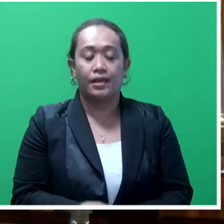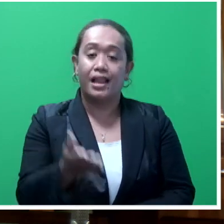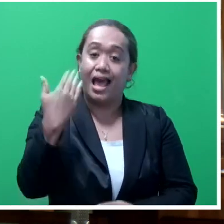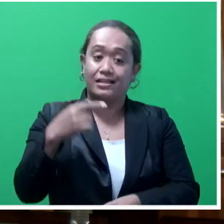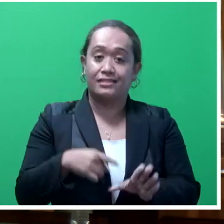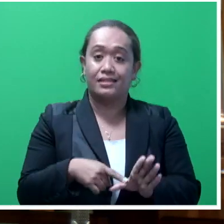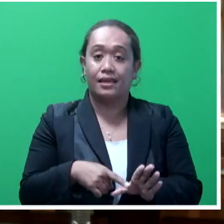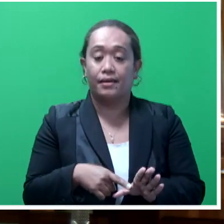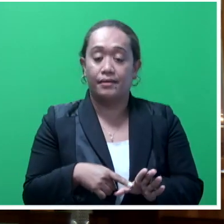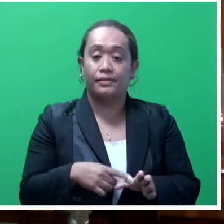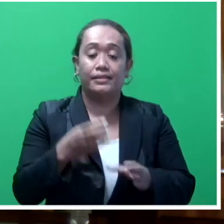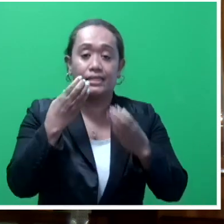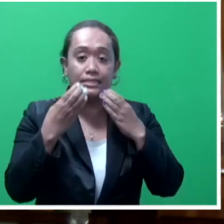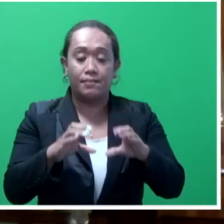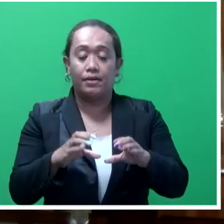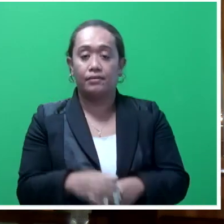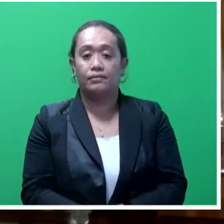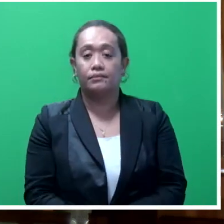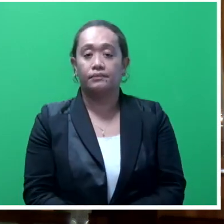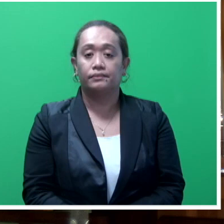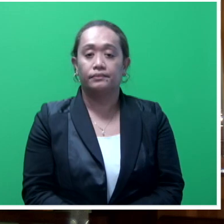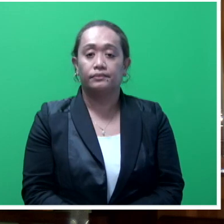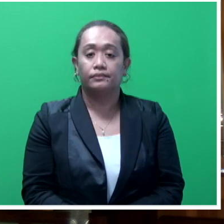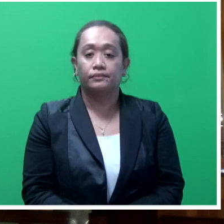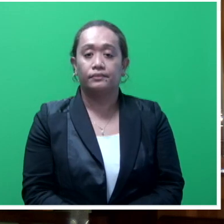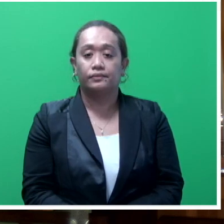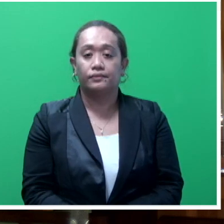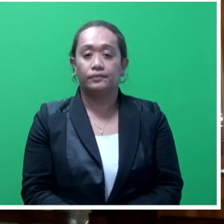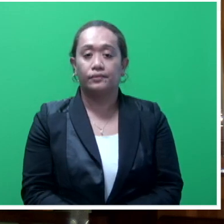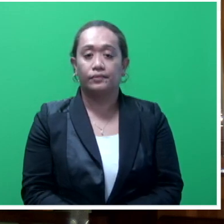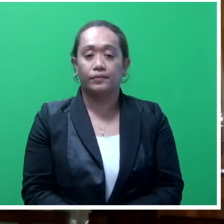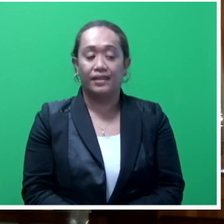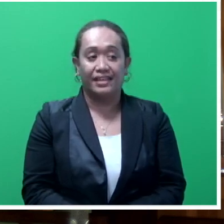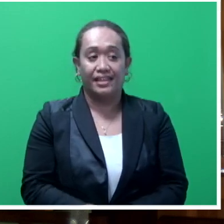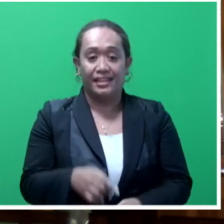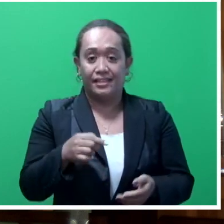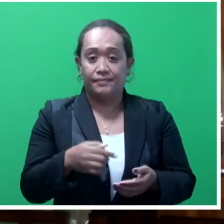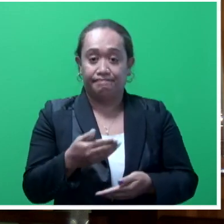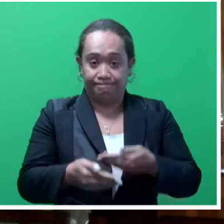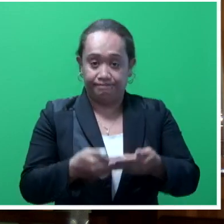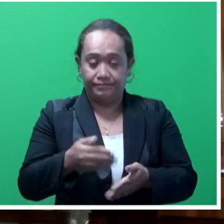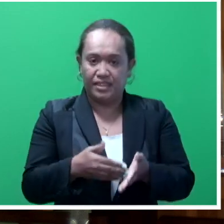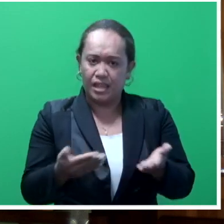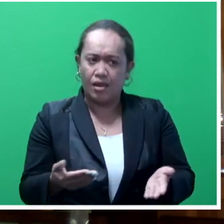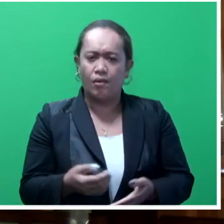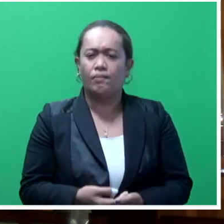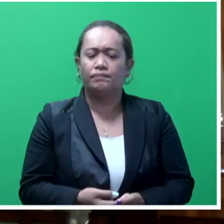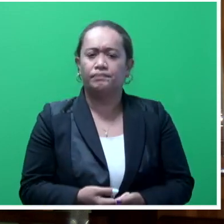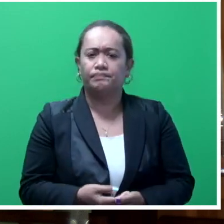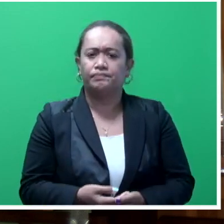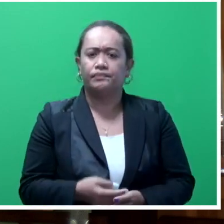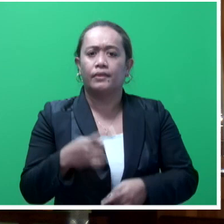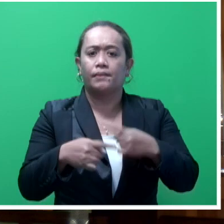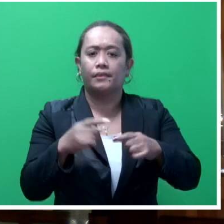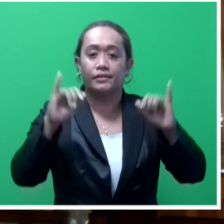ascended to. By way of background, Mr Speaker, sir, this is of course to address the issues emanating from the